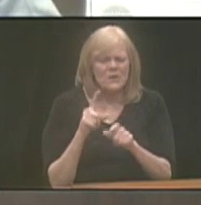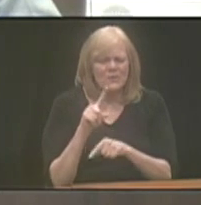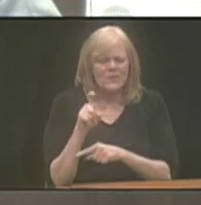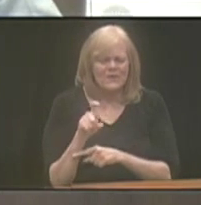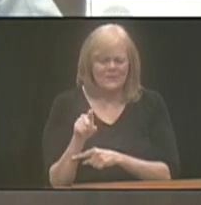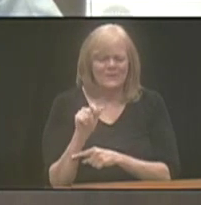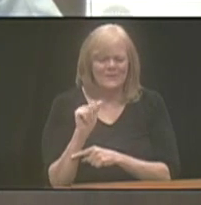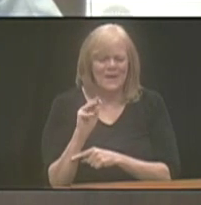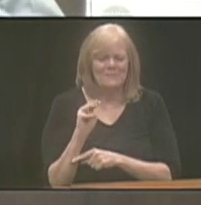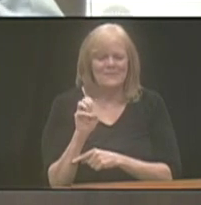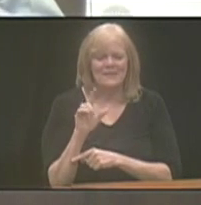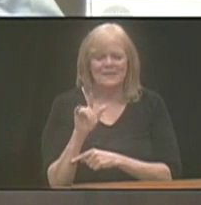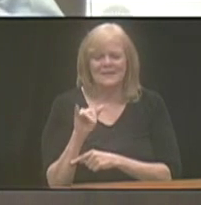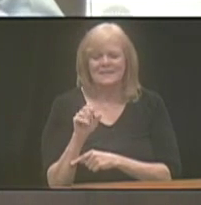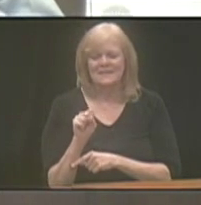Elise.